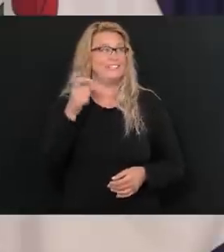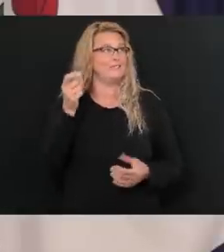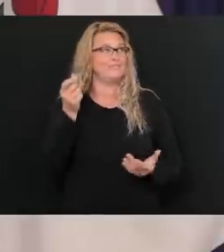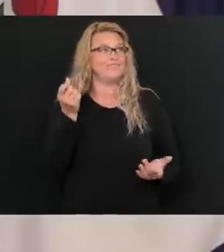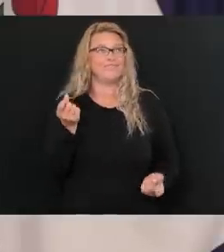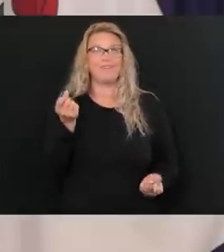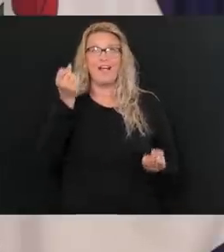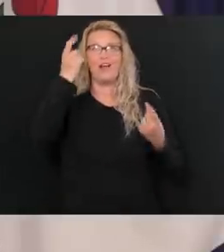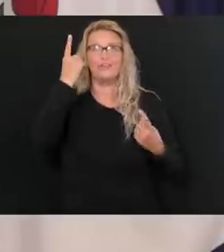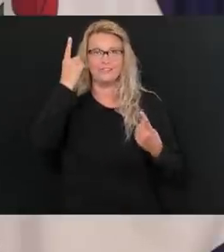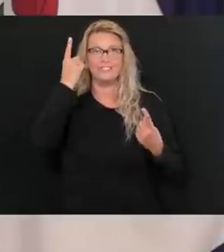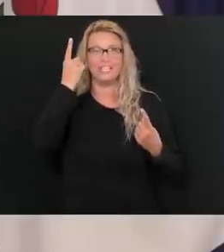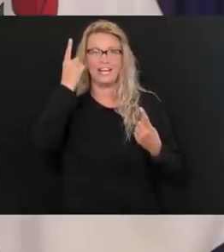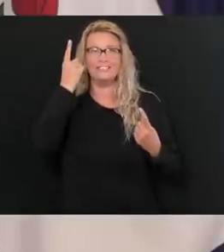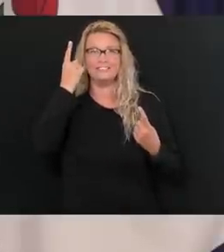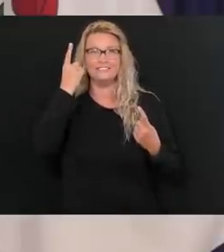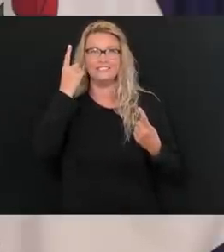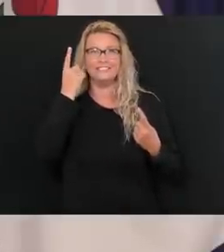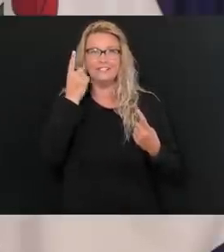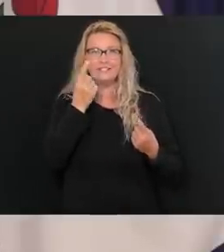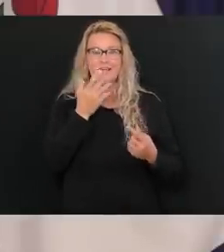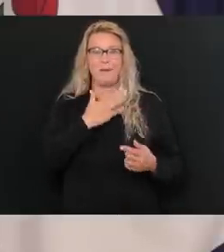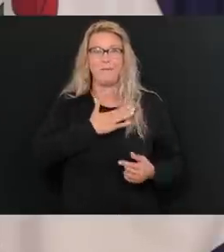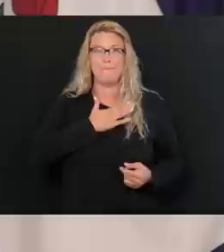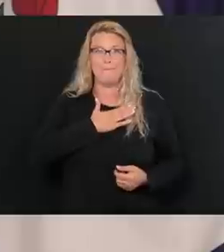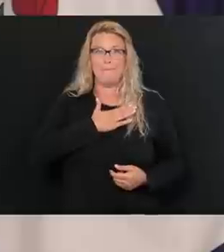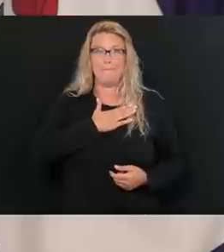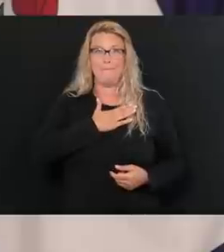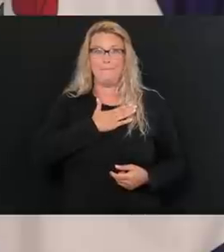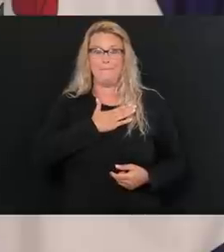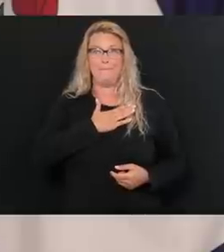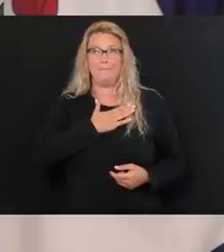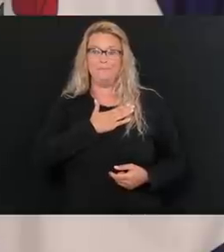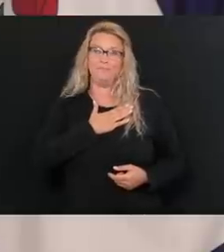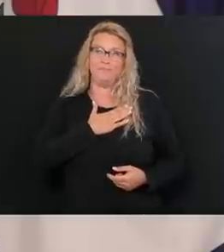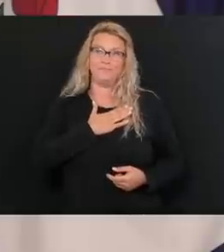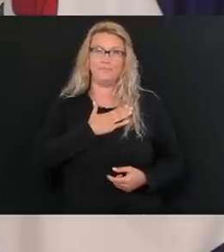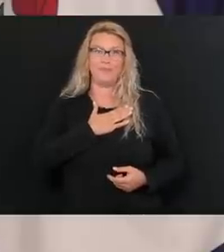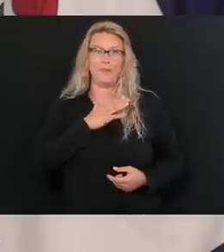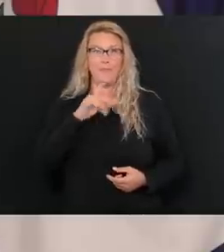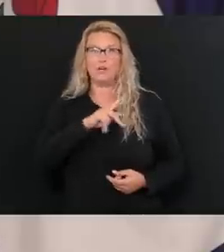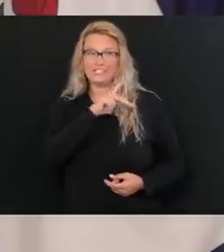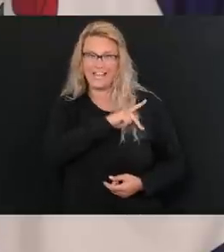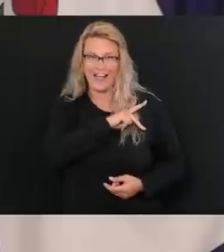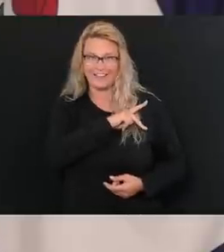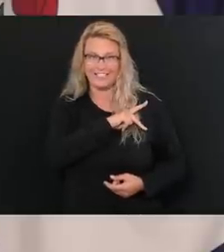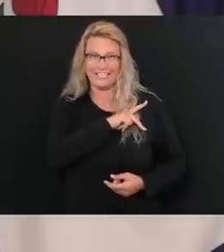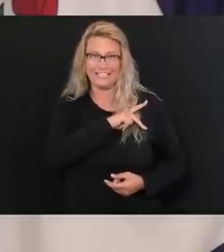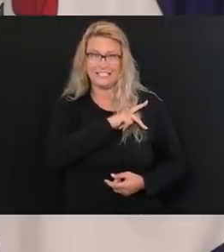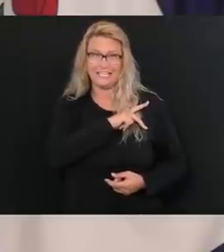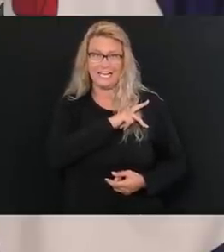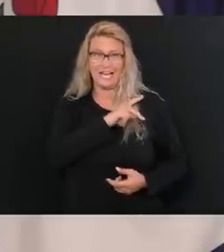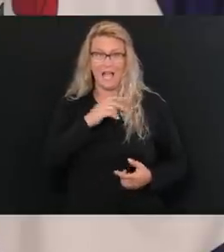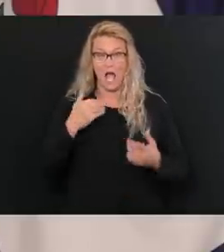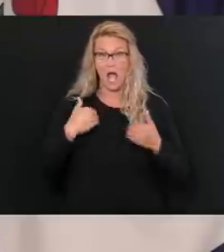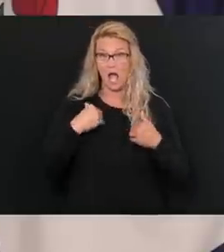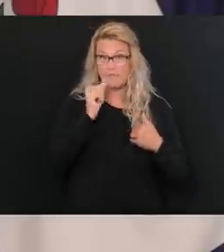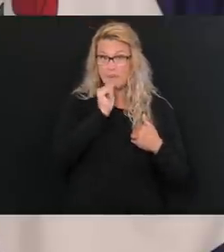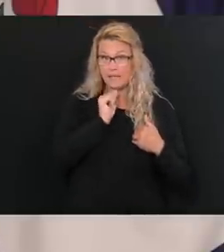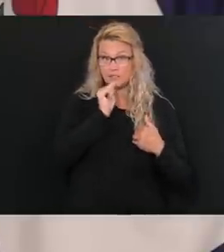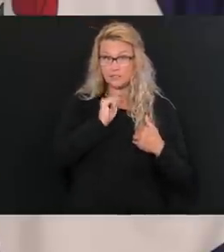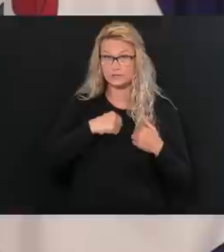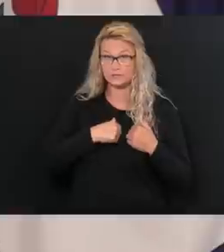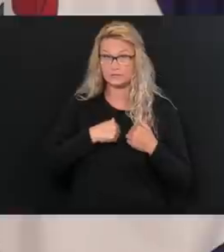one of the traits that I have is I am extremely impatient person from the